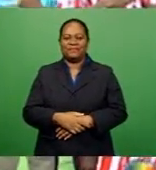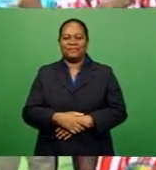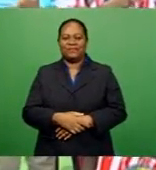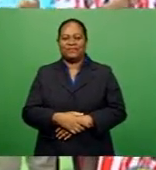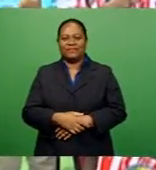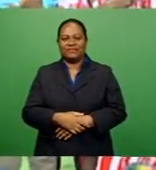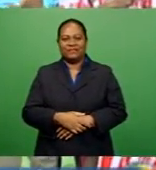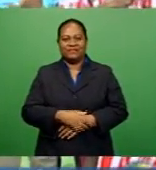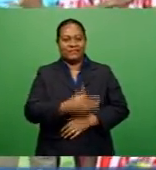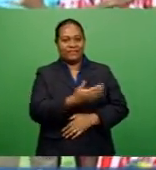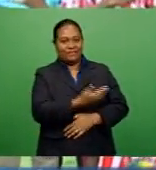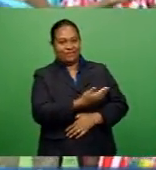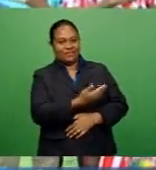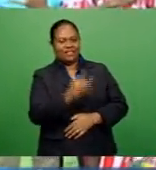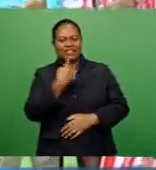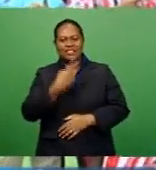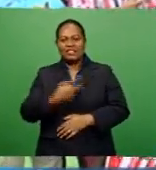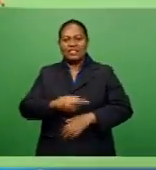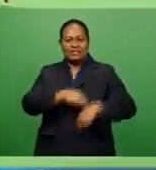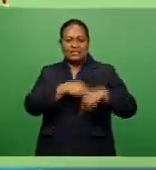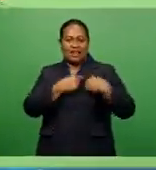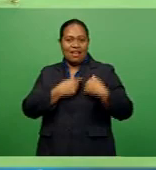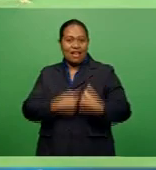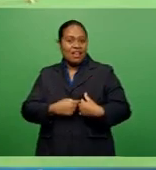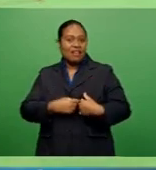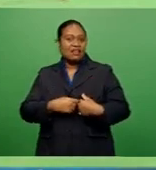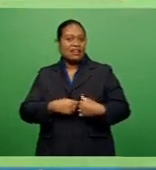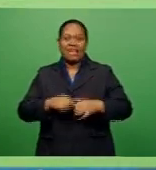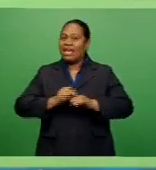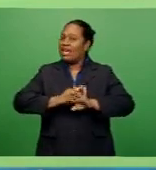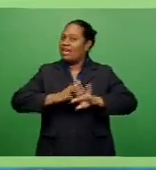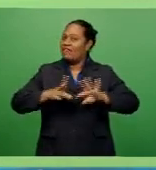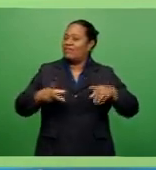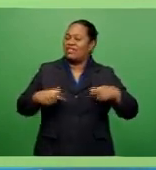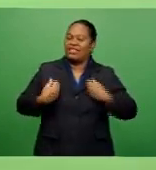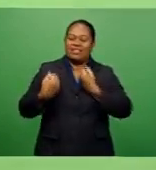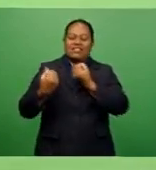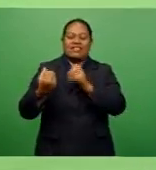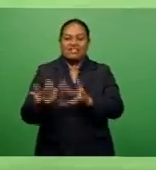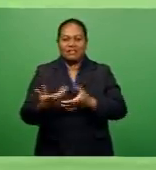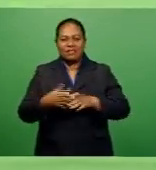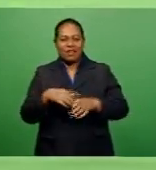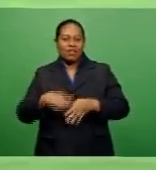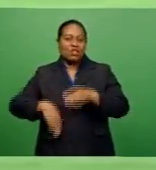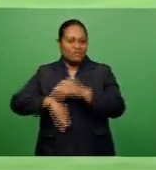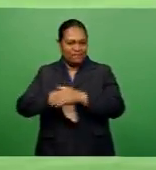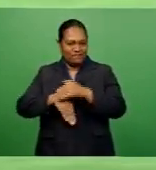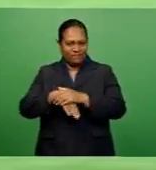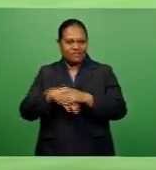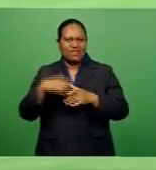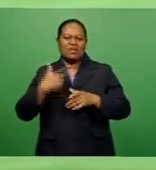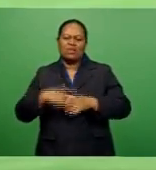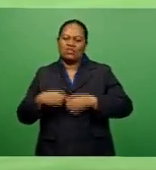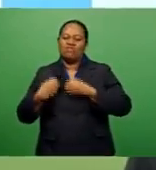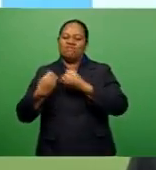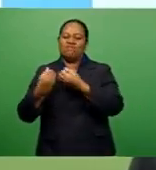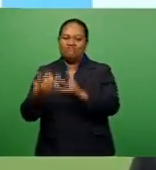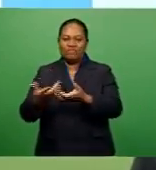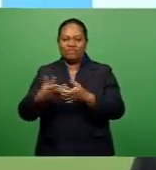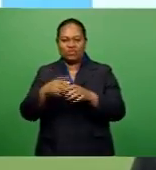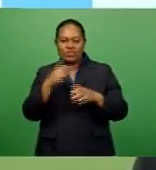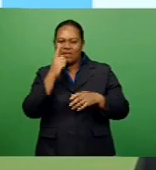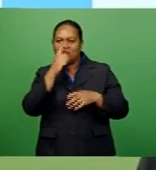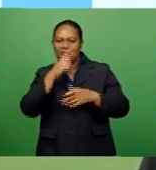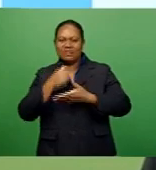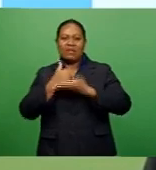These players poured their heart and soul in the game as they battled to give something back to their families and friends. It proves that we are